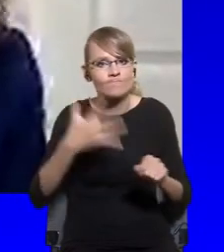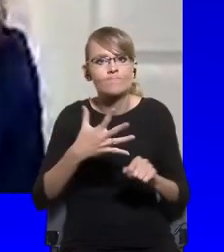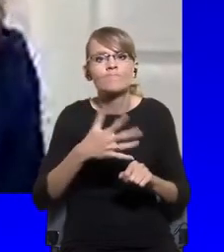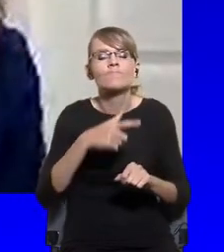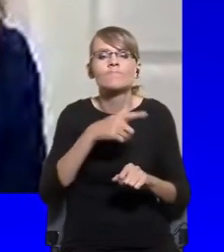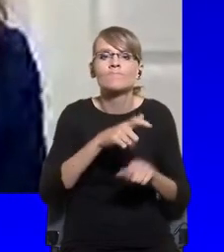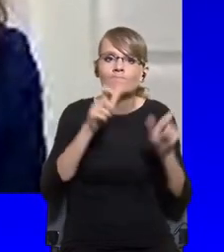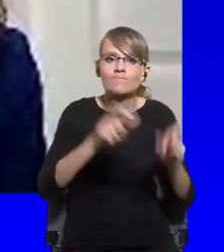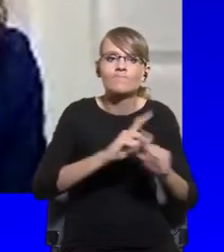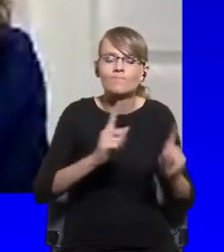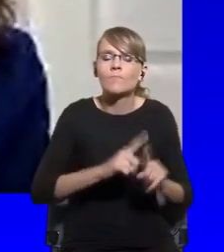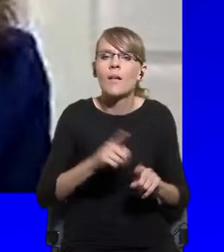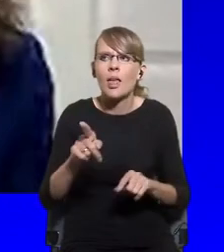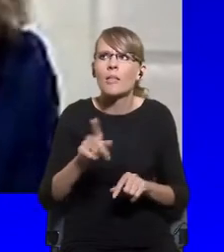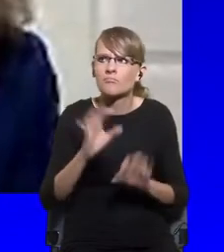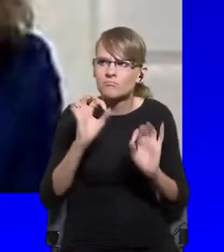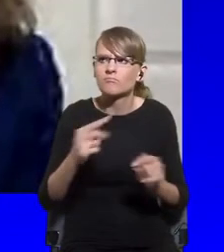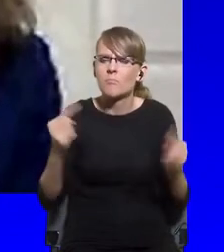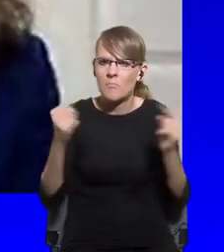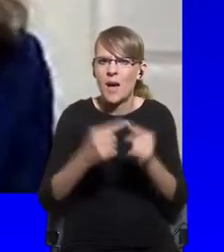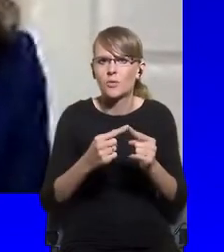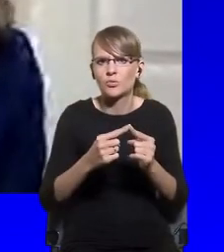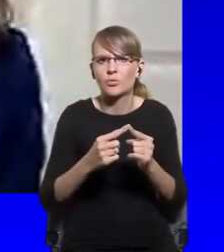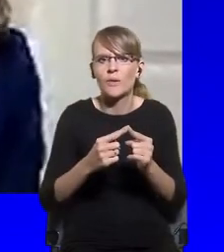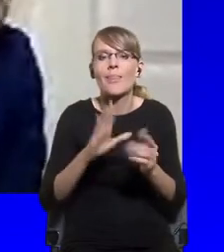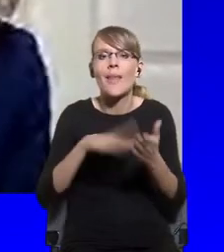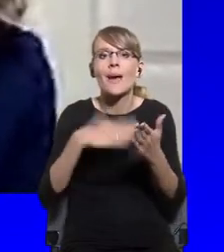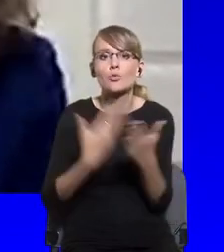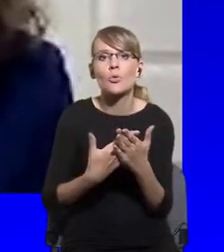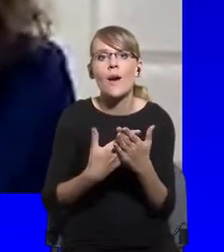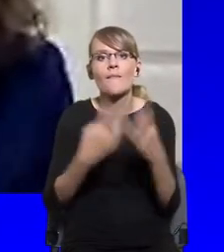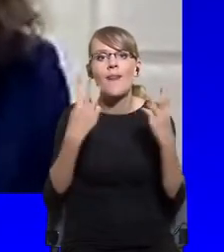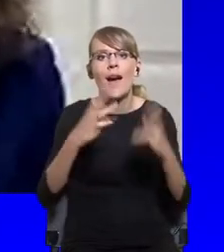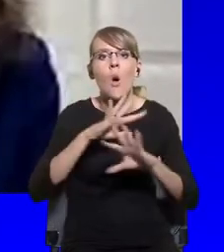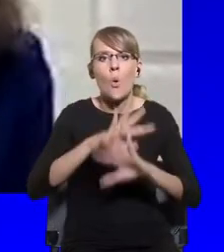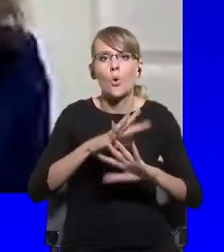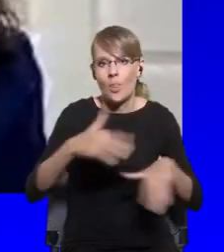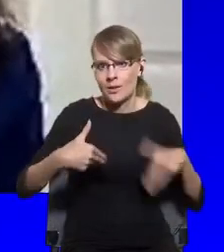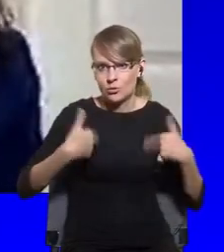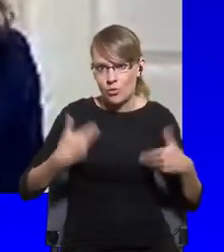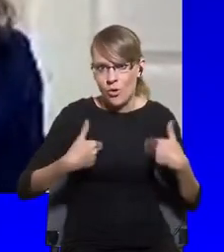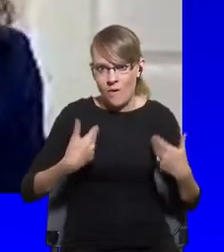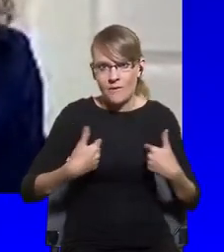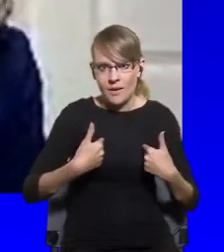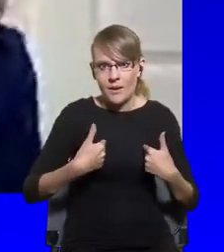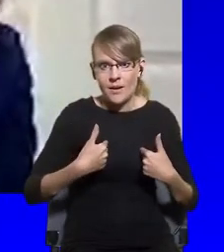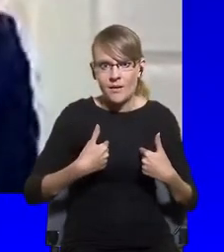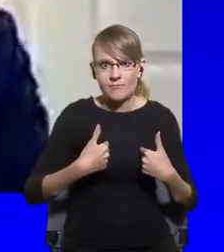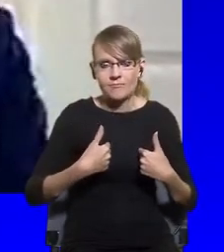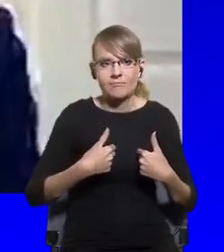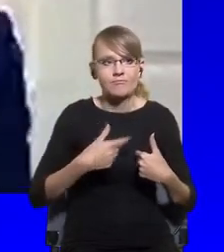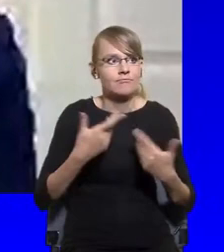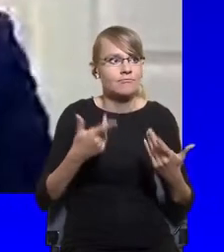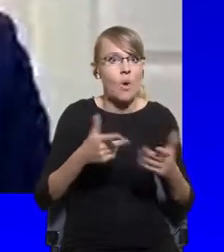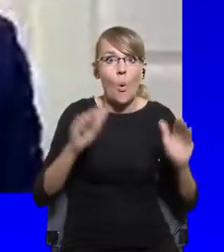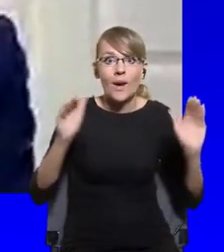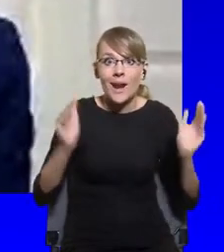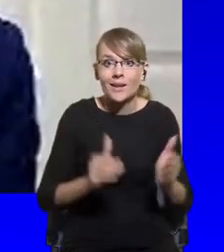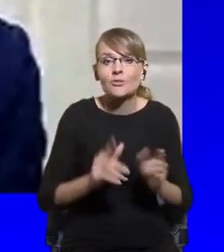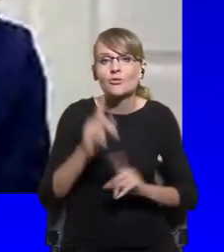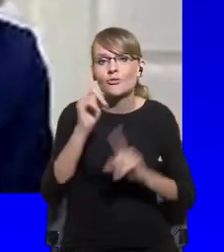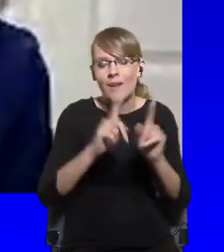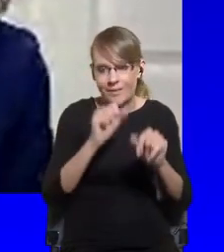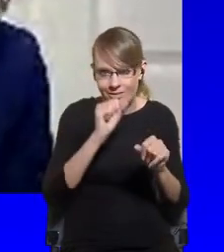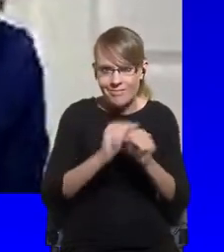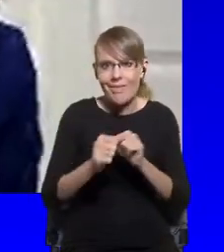So restrictions, the sometimes, you know, are grounded in